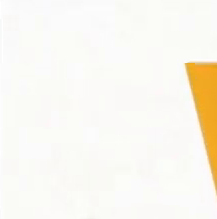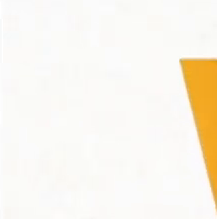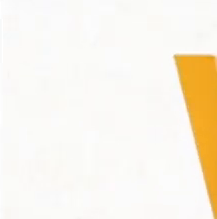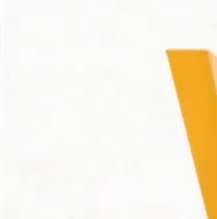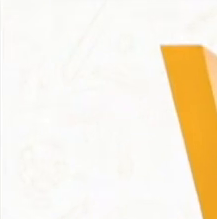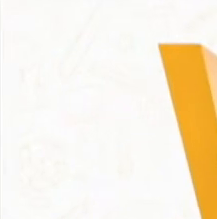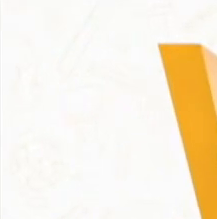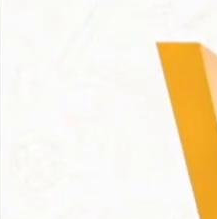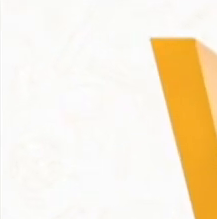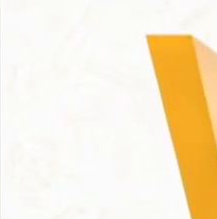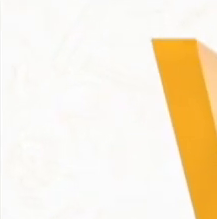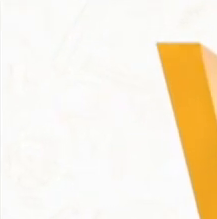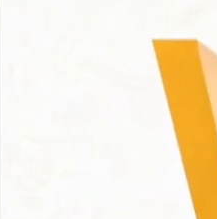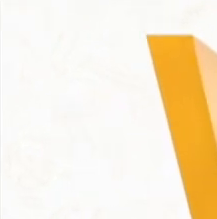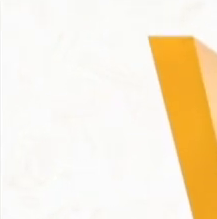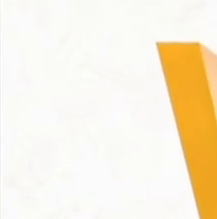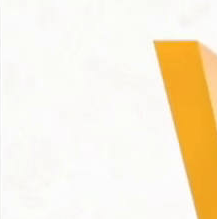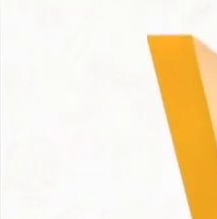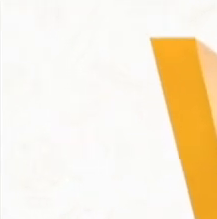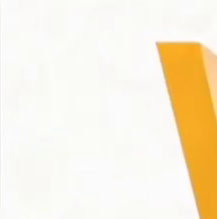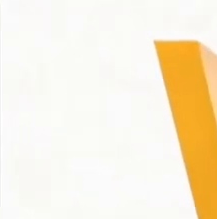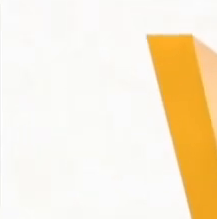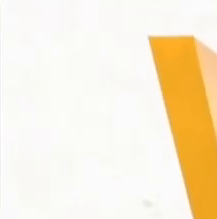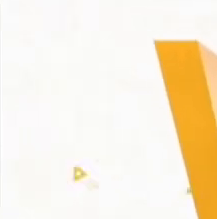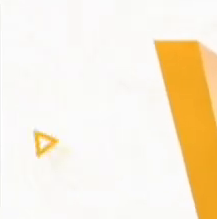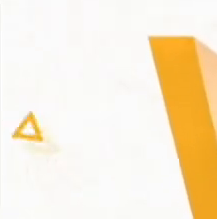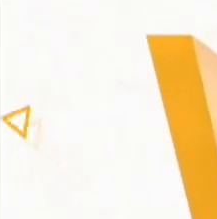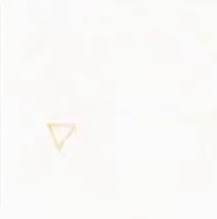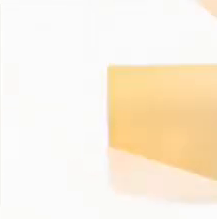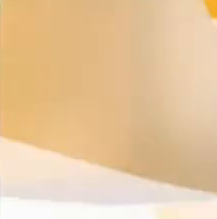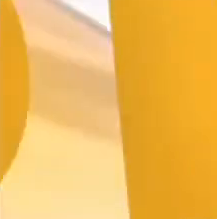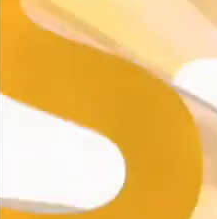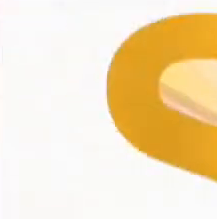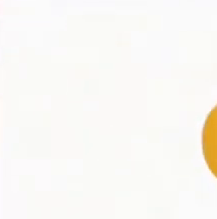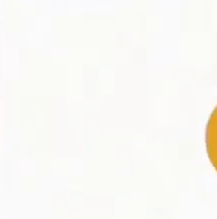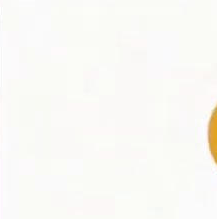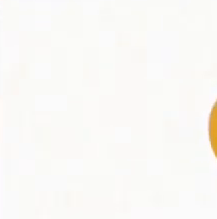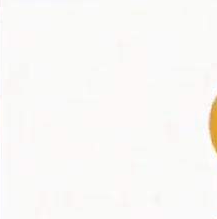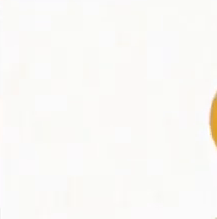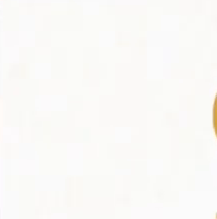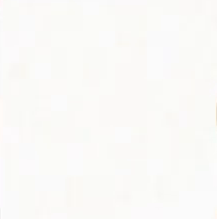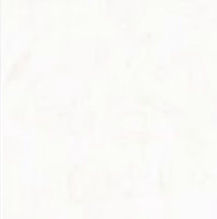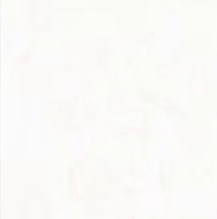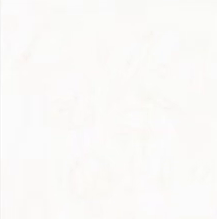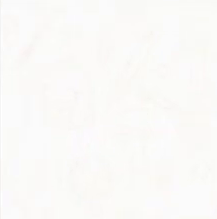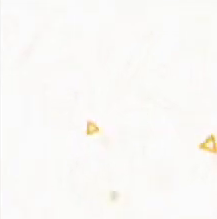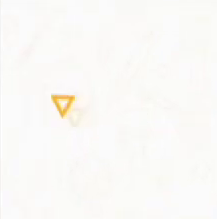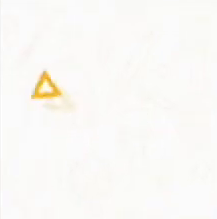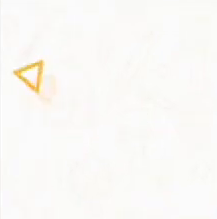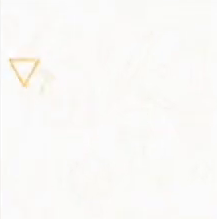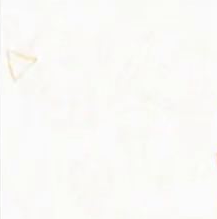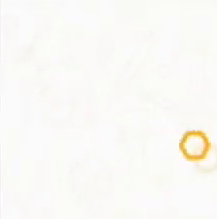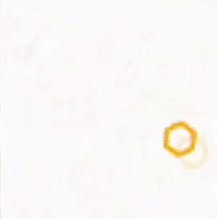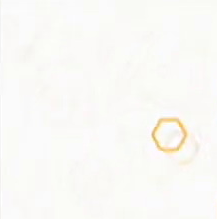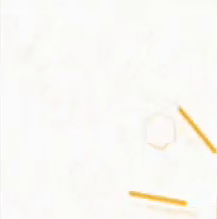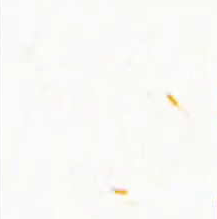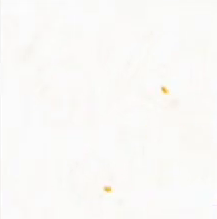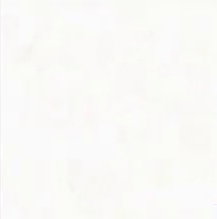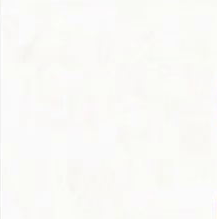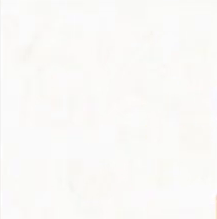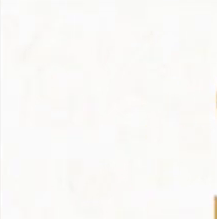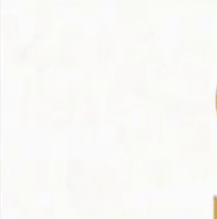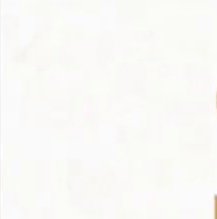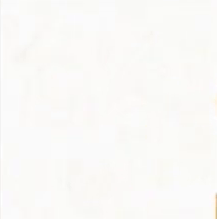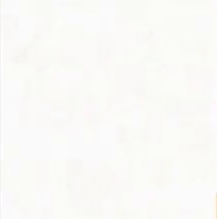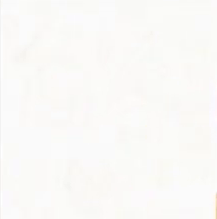Win free airtime with hashtag learnon1. Share your comments on the lessons. SMS your feedback. Name